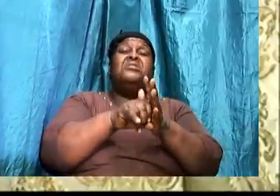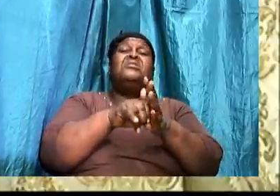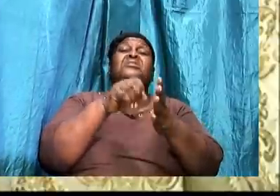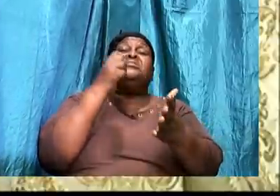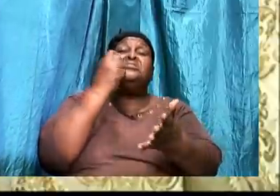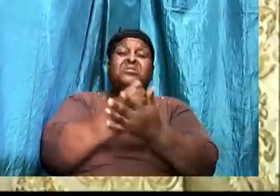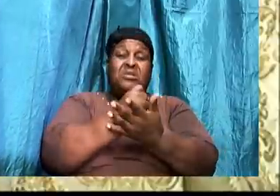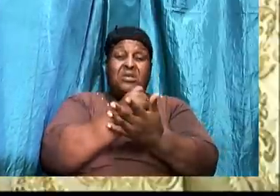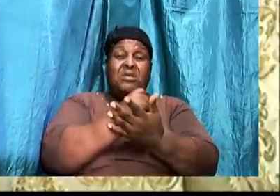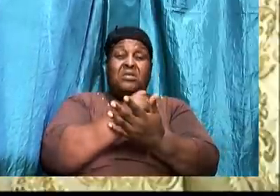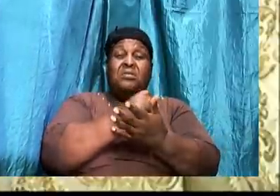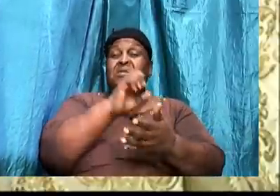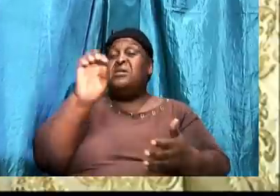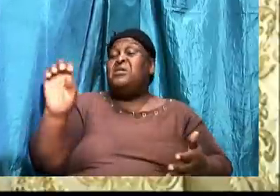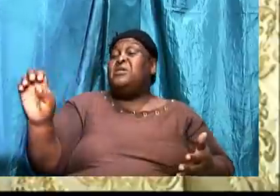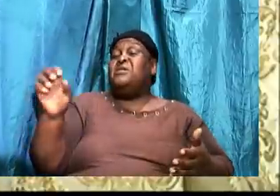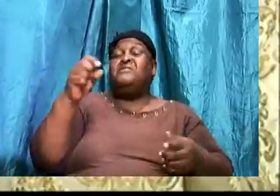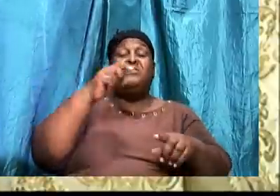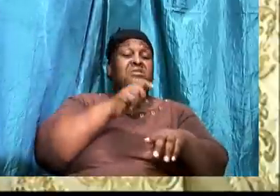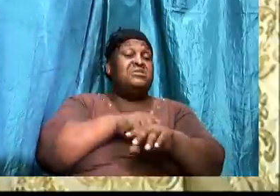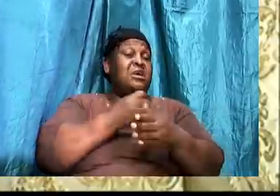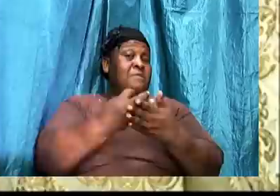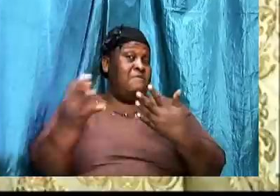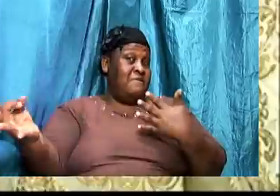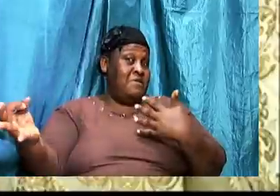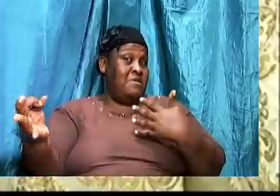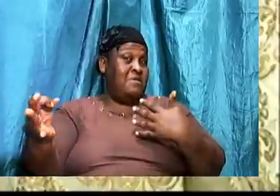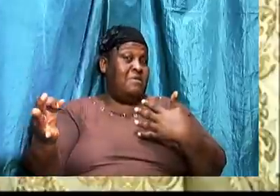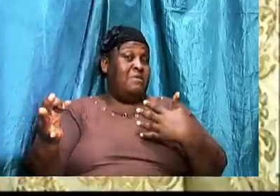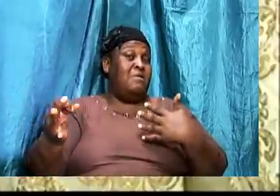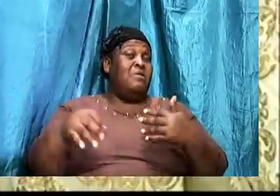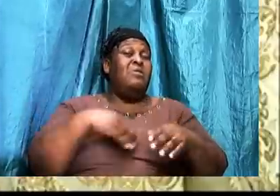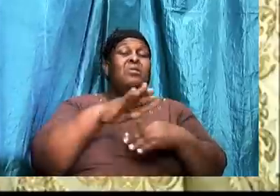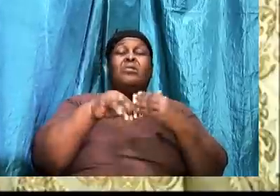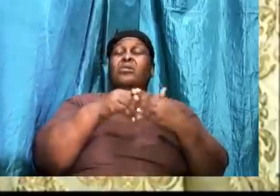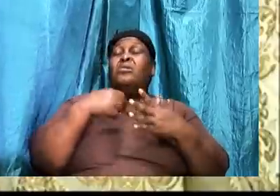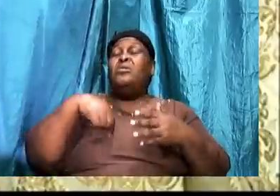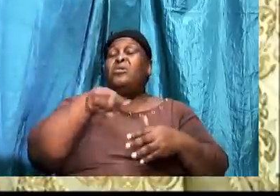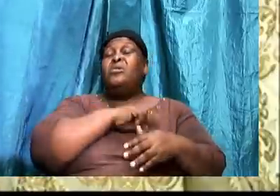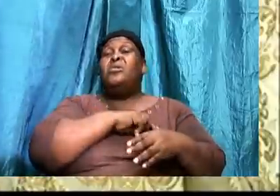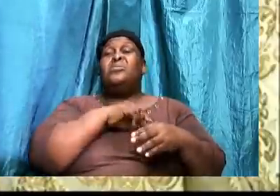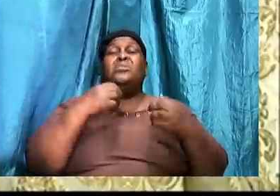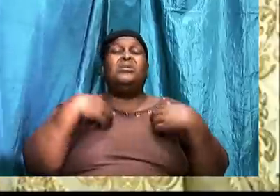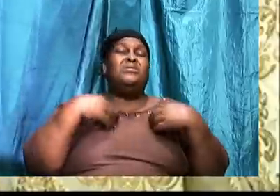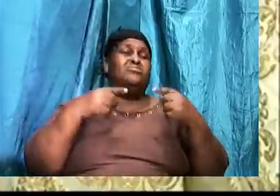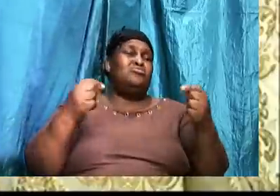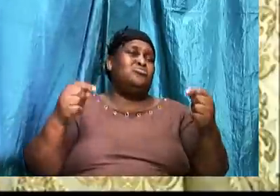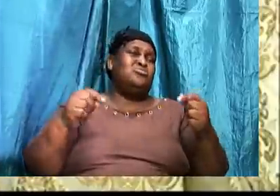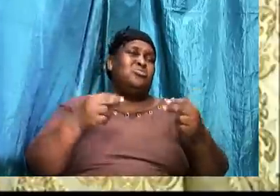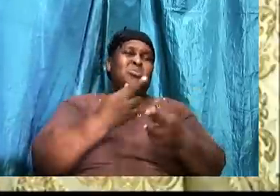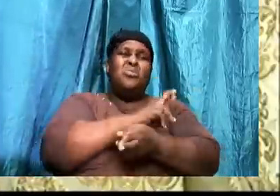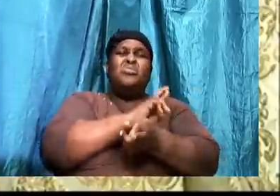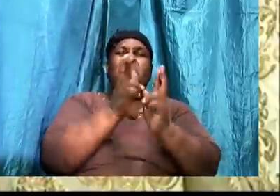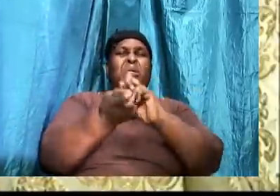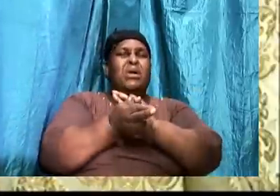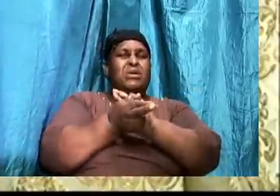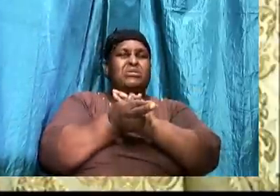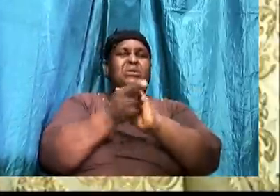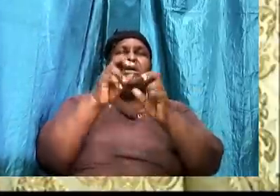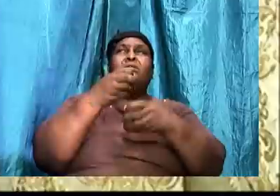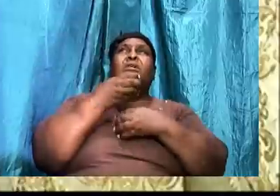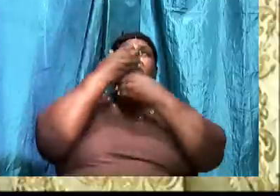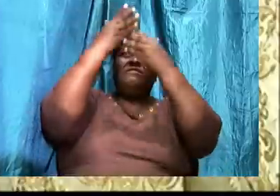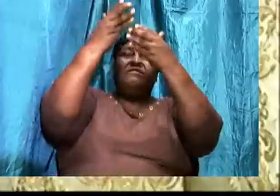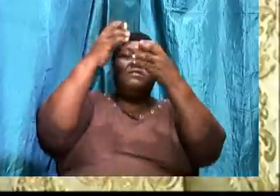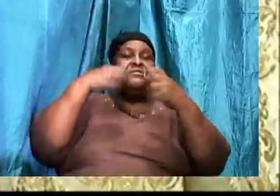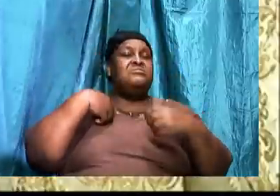If ever time we chip up, all we need to do is to make sure that we repent of our sins. We confess them before the Lord.